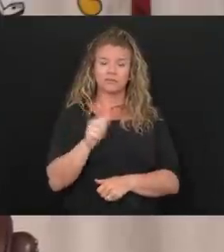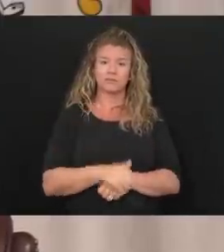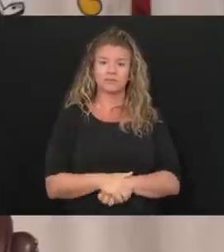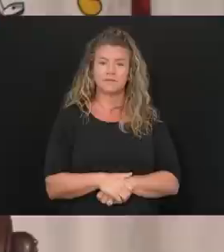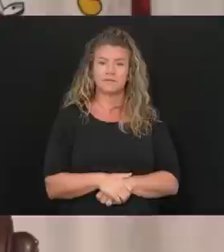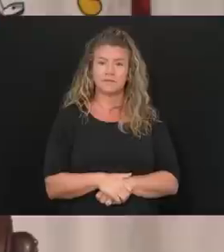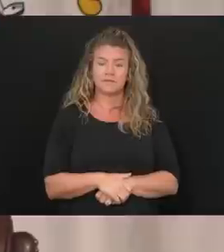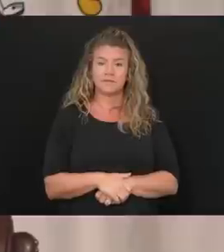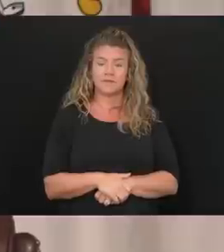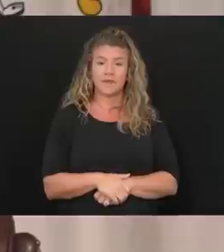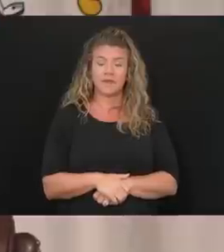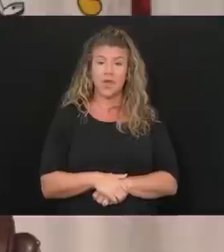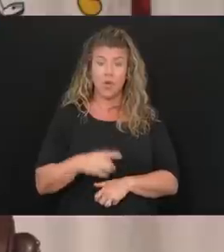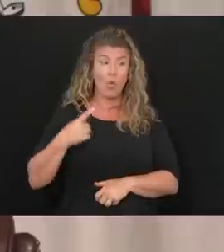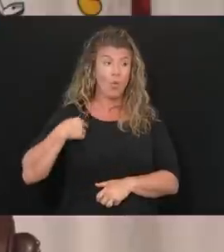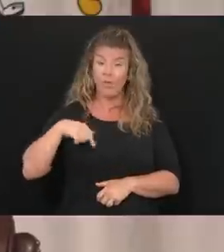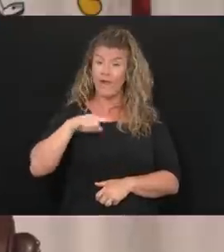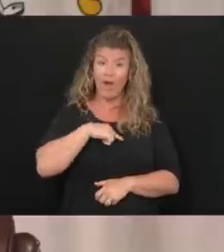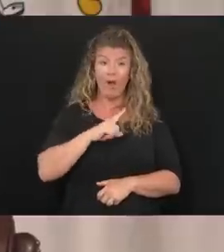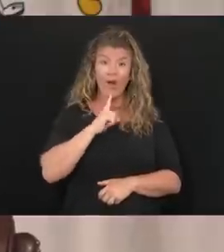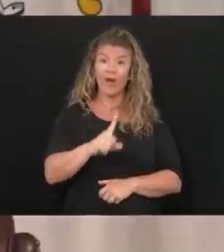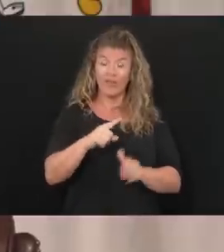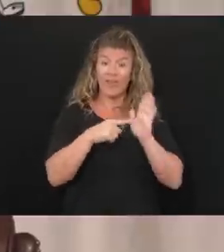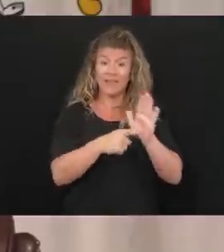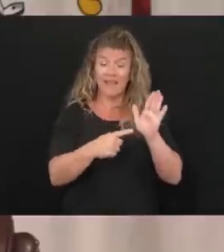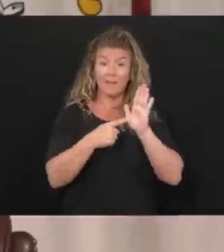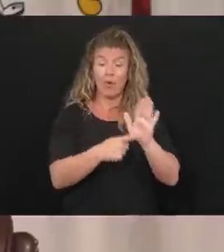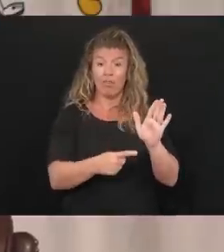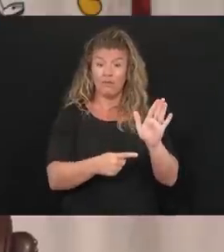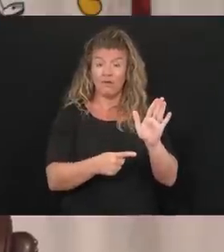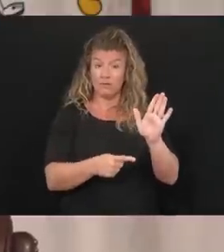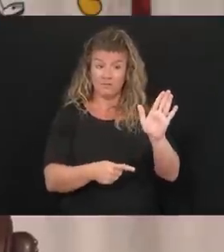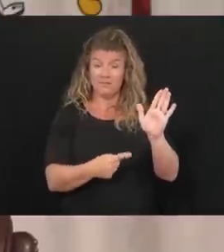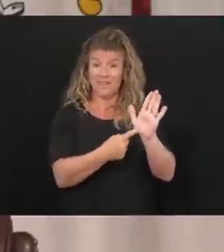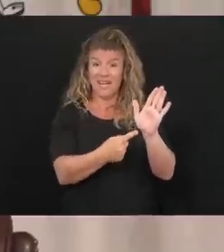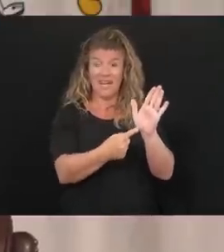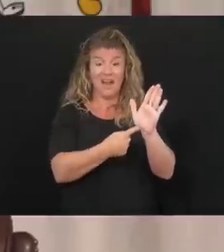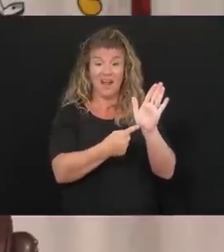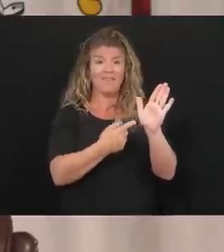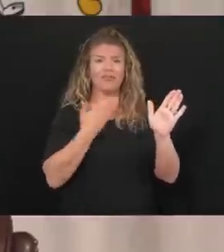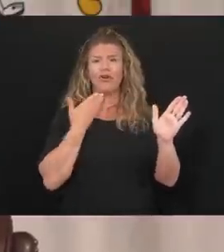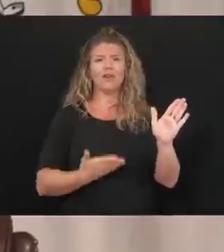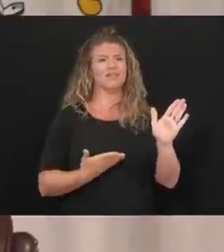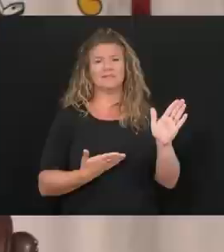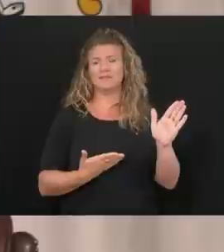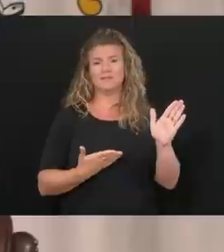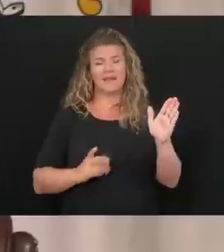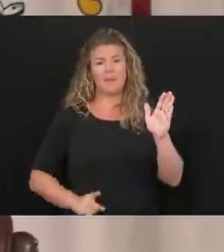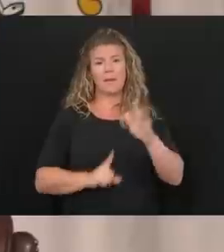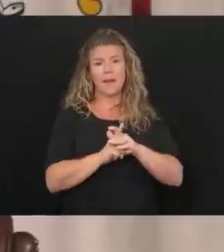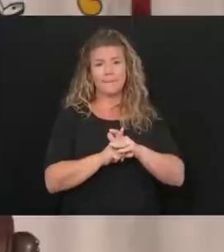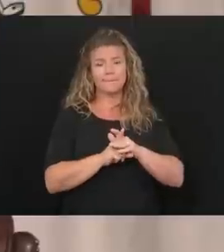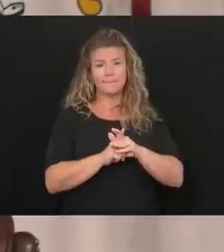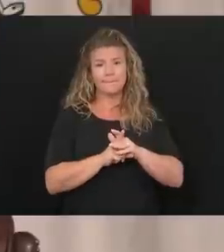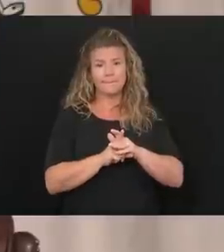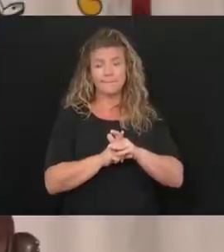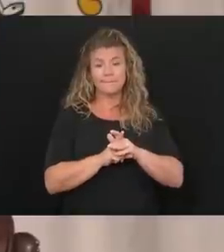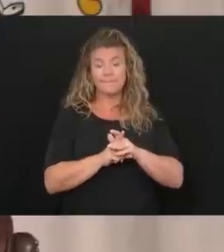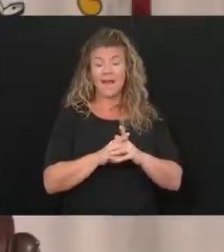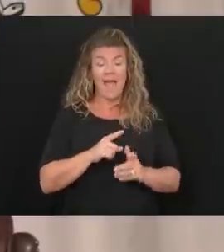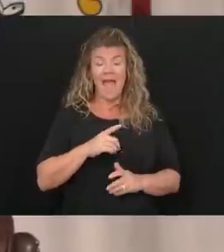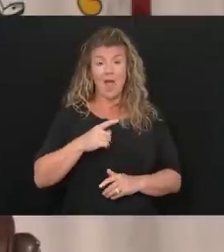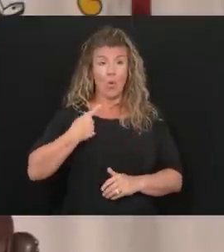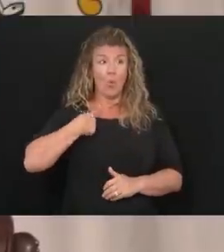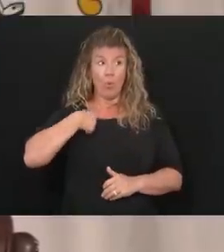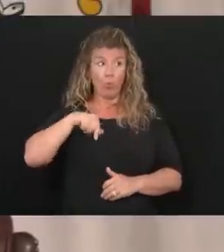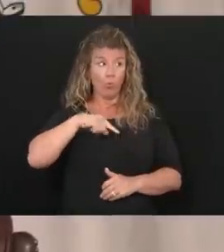We are the example of exactly the goodness that has come, and we are the very